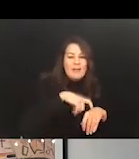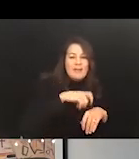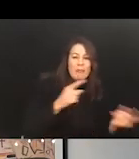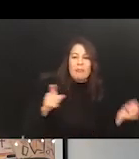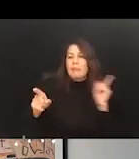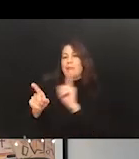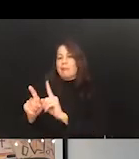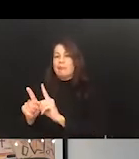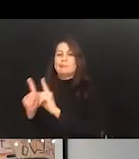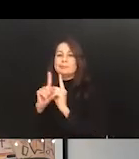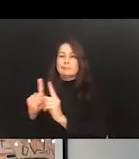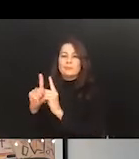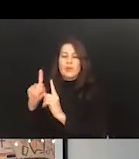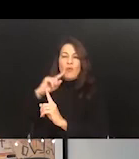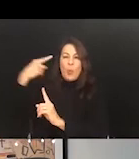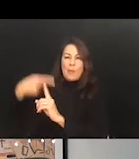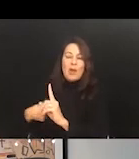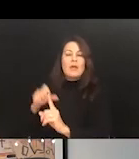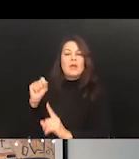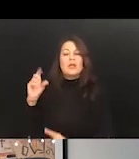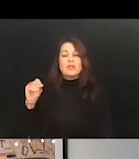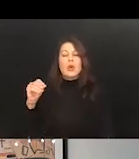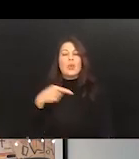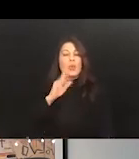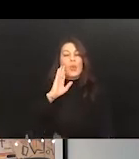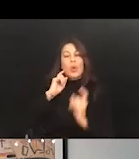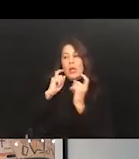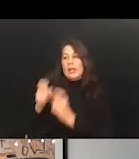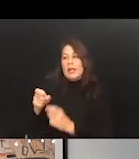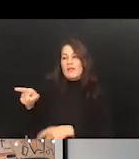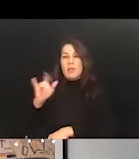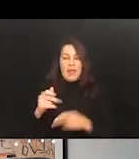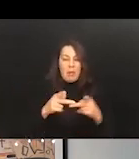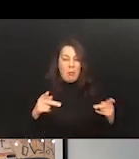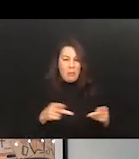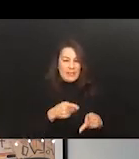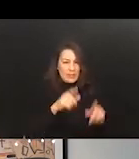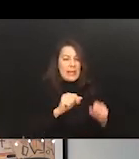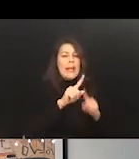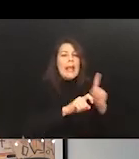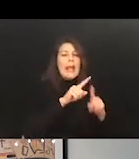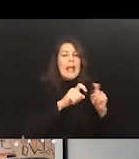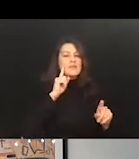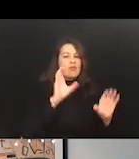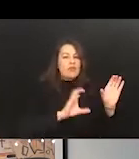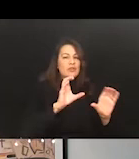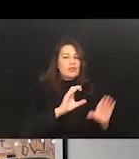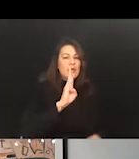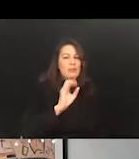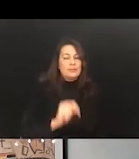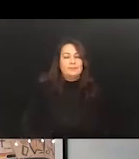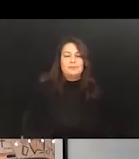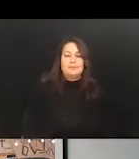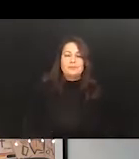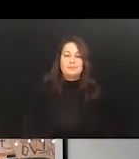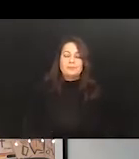shadow somebody for their whole first month. So let's also give them this place they can ask questions. Again, some of these, I mean,